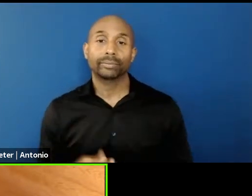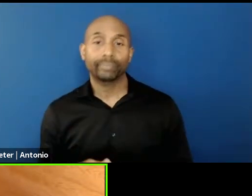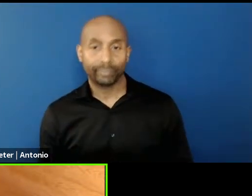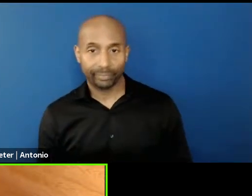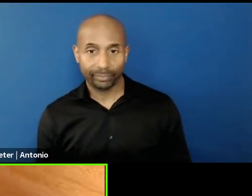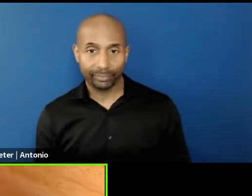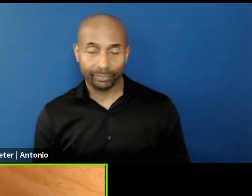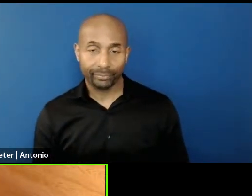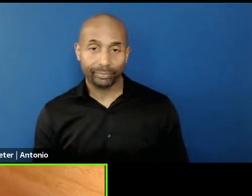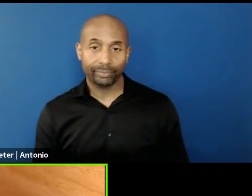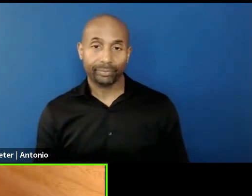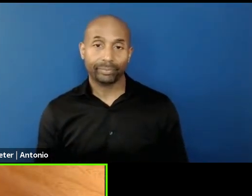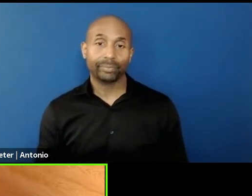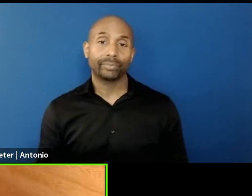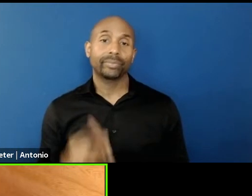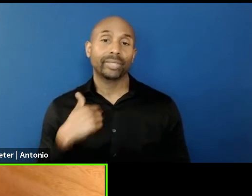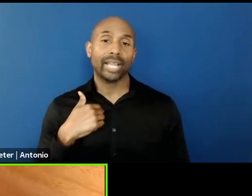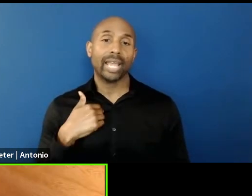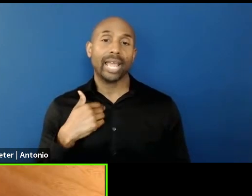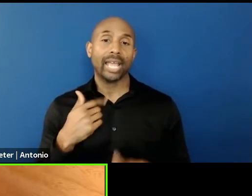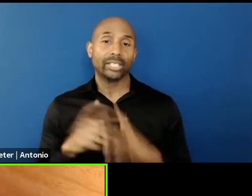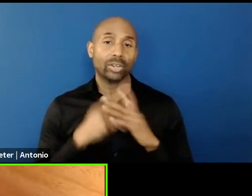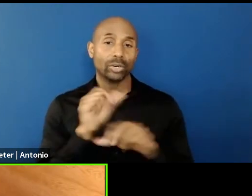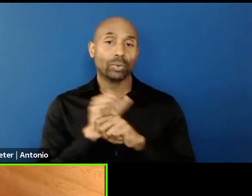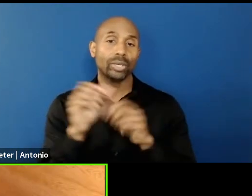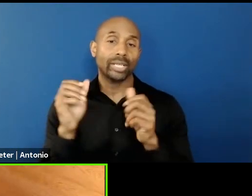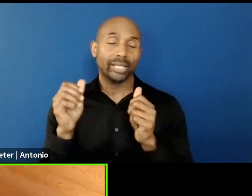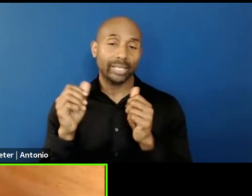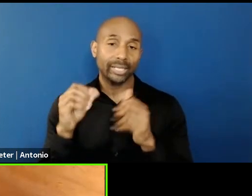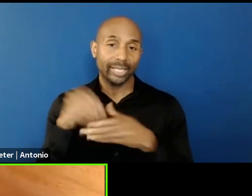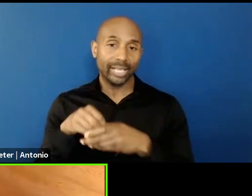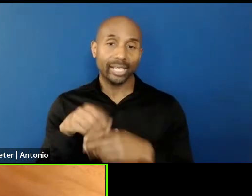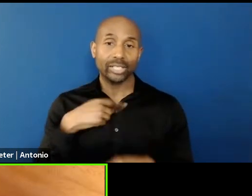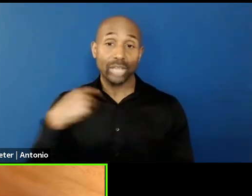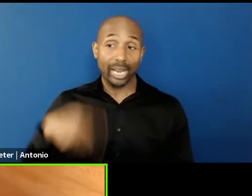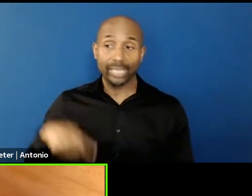and then I started to work in China and it took all my time.